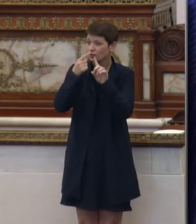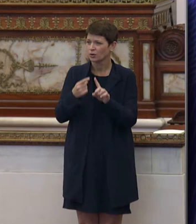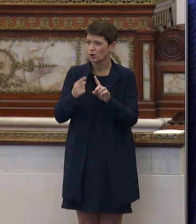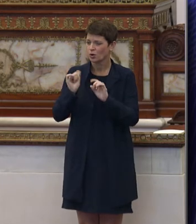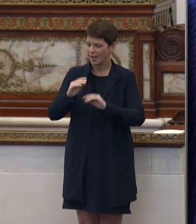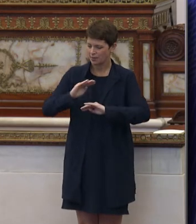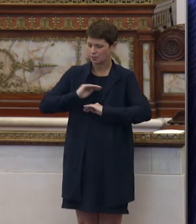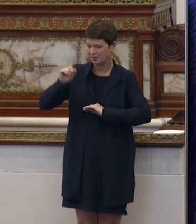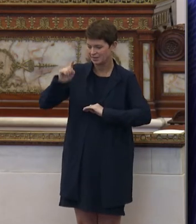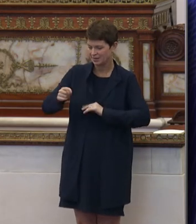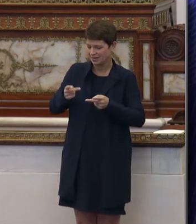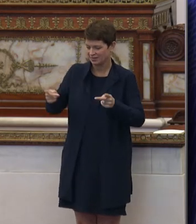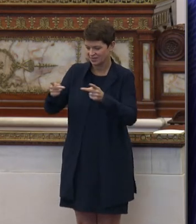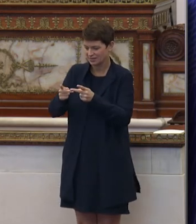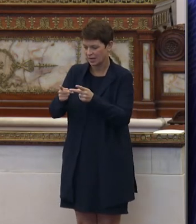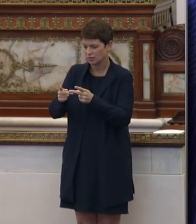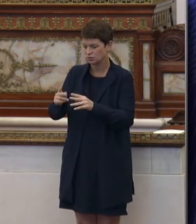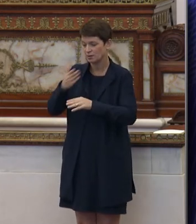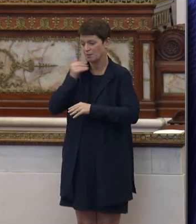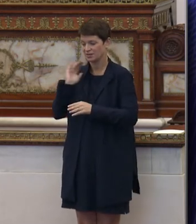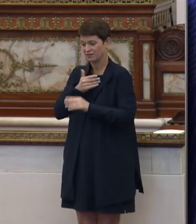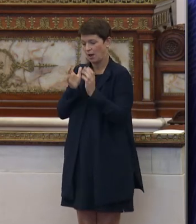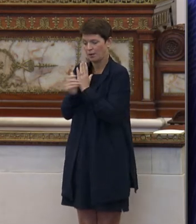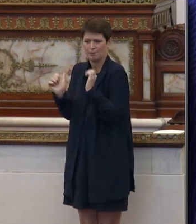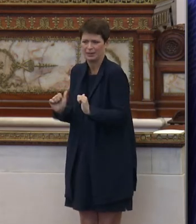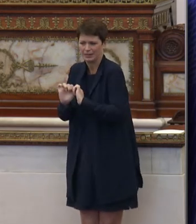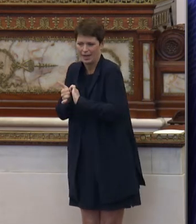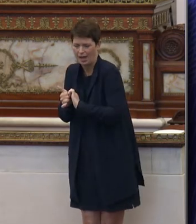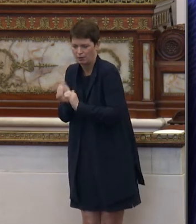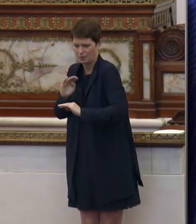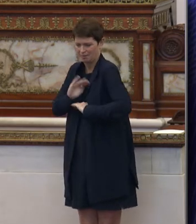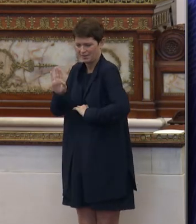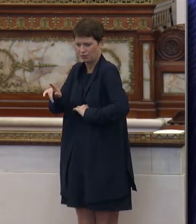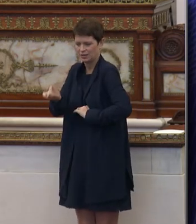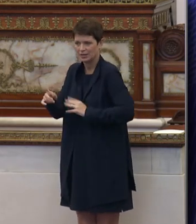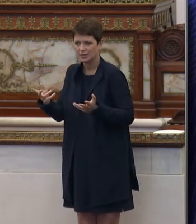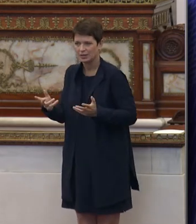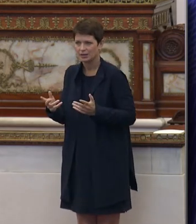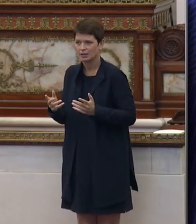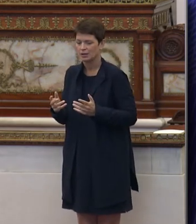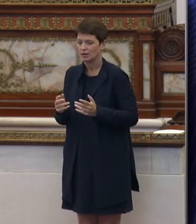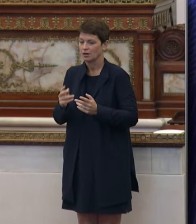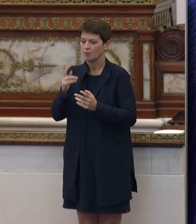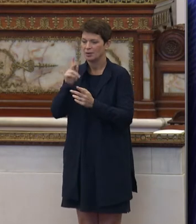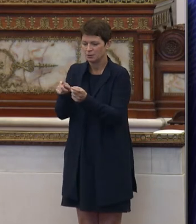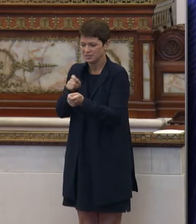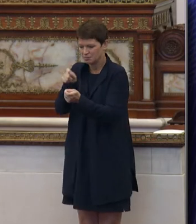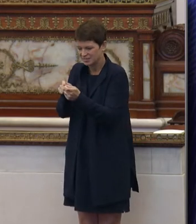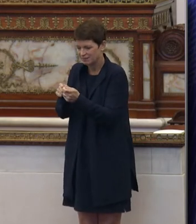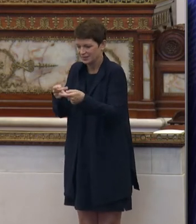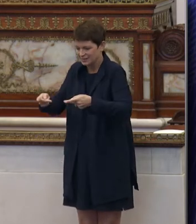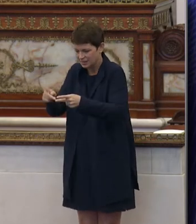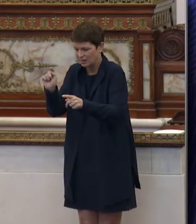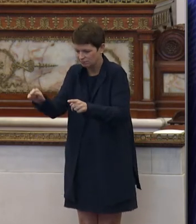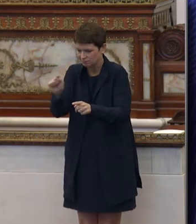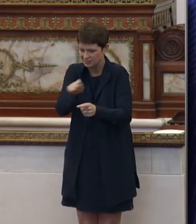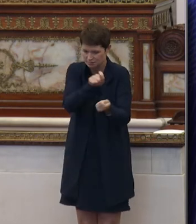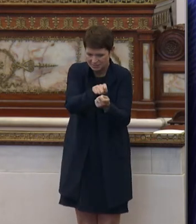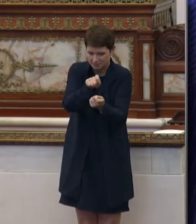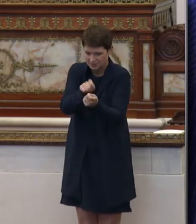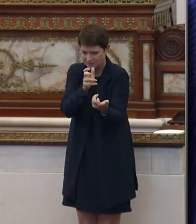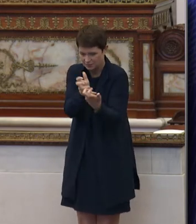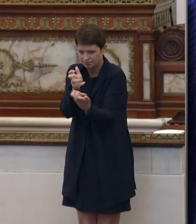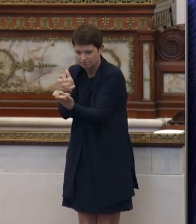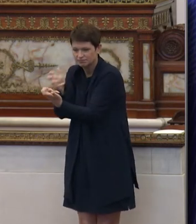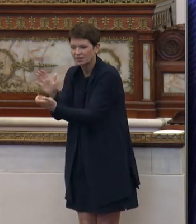how do we meet the need of the site to the best of our ability in, you know, site specific. So really trying to make sure that we